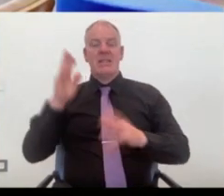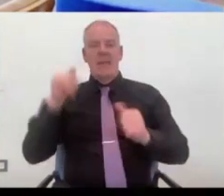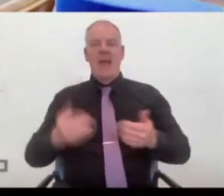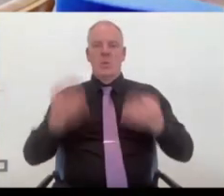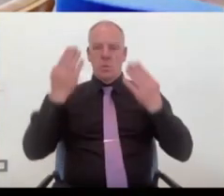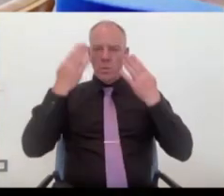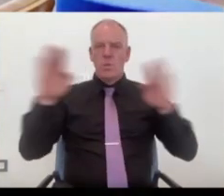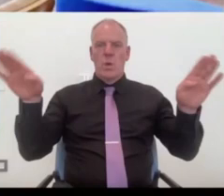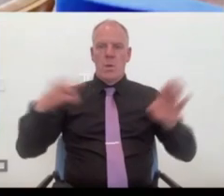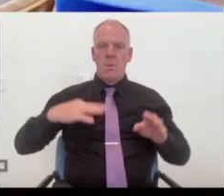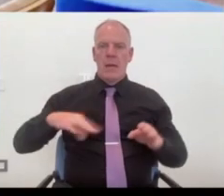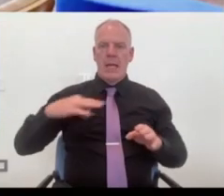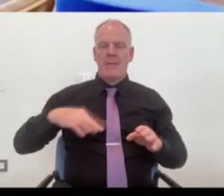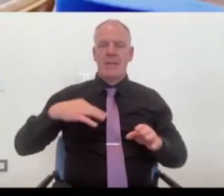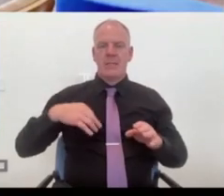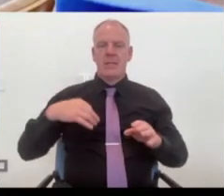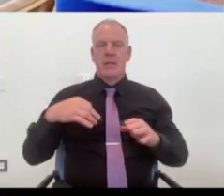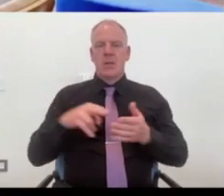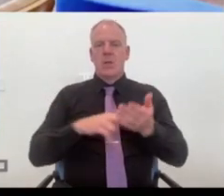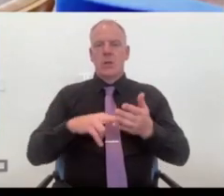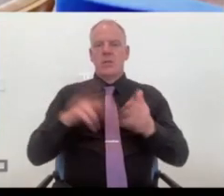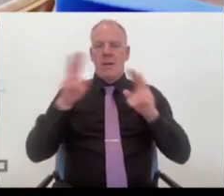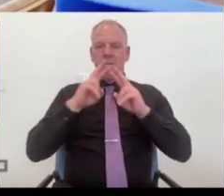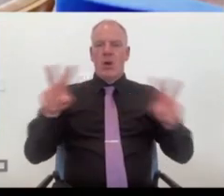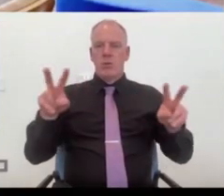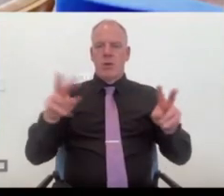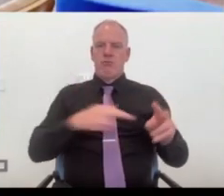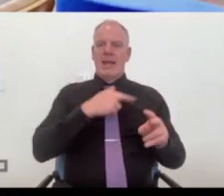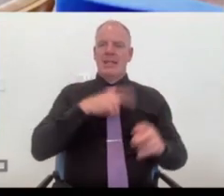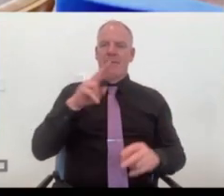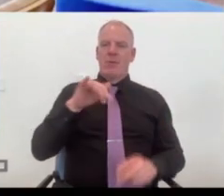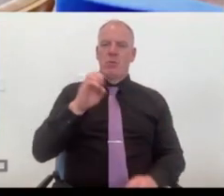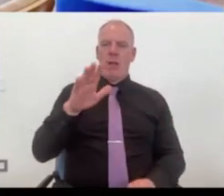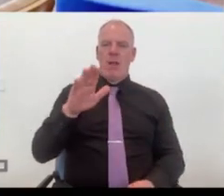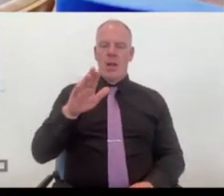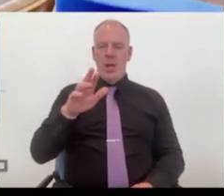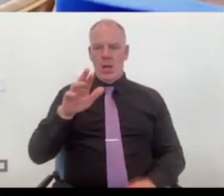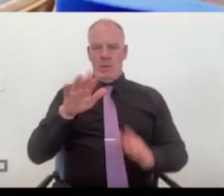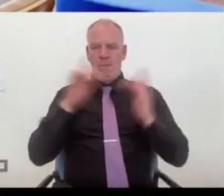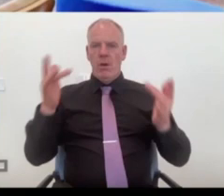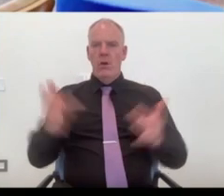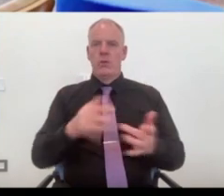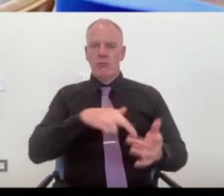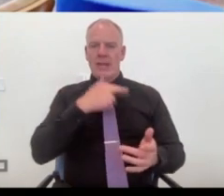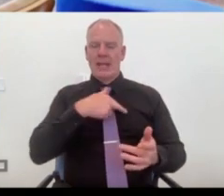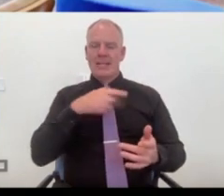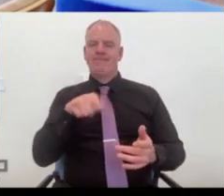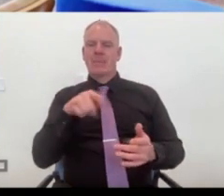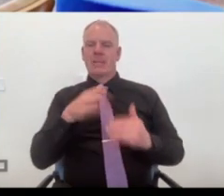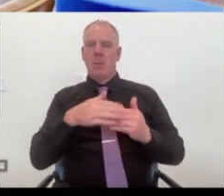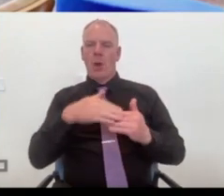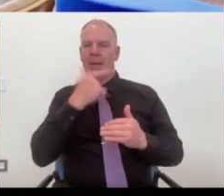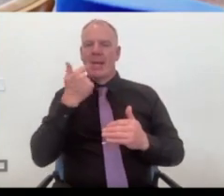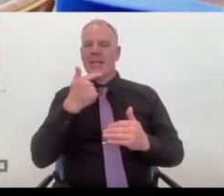the benefits and use cases of virtual and augmented reality and health, that's been much easier to